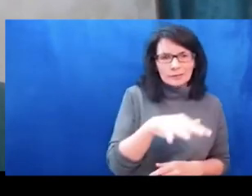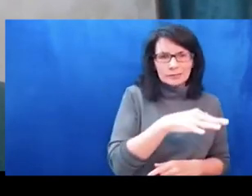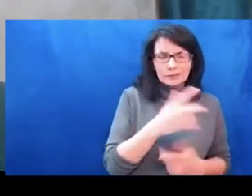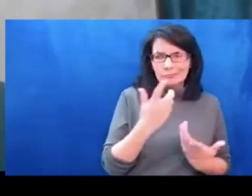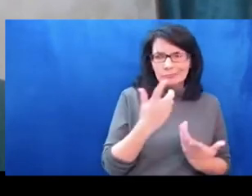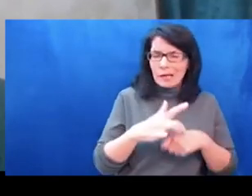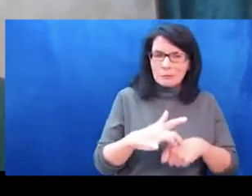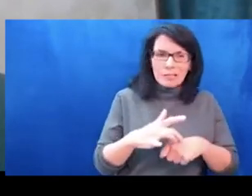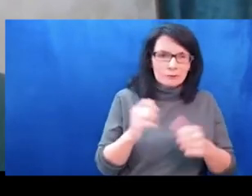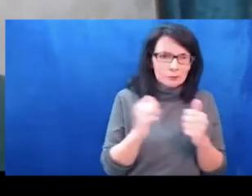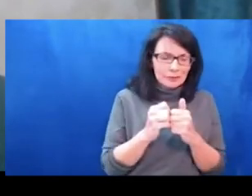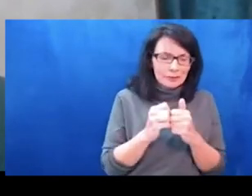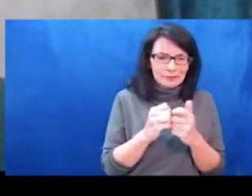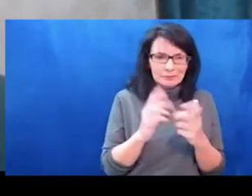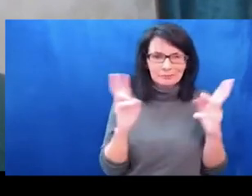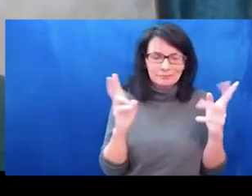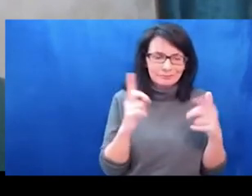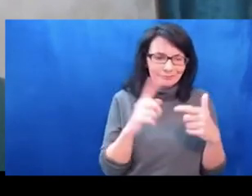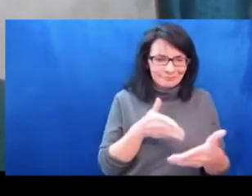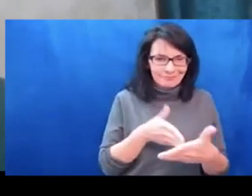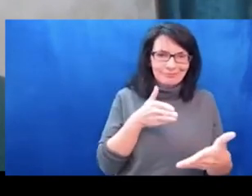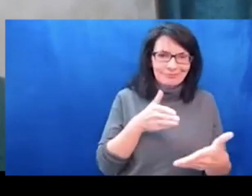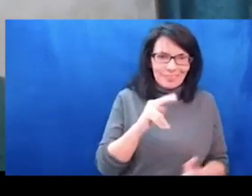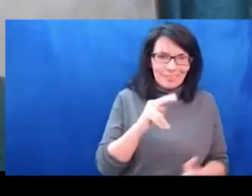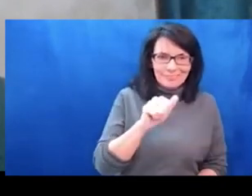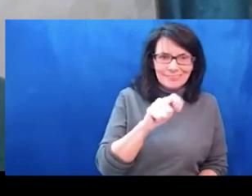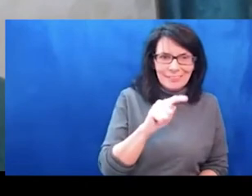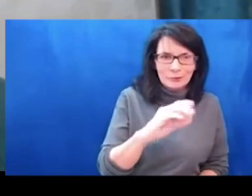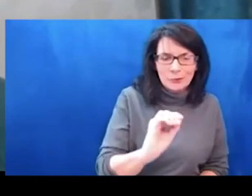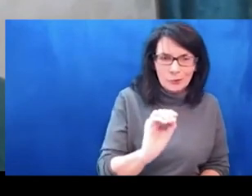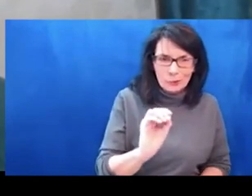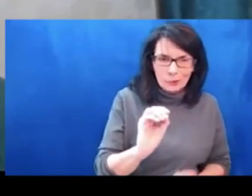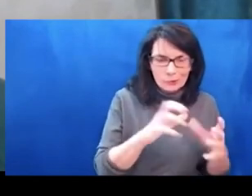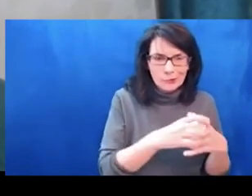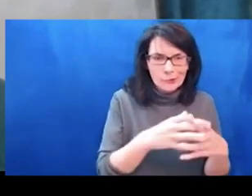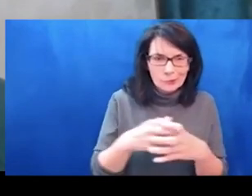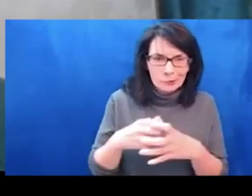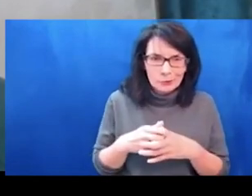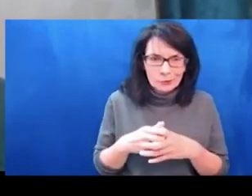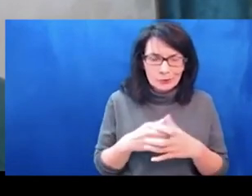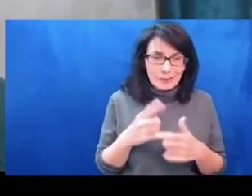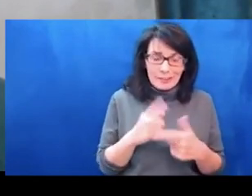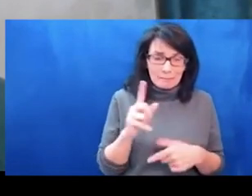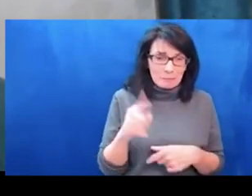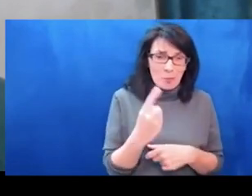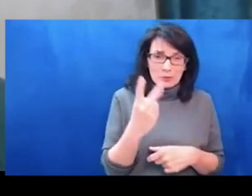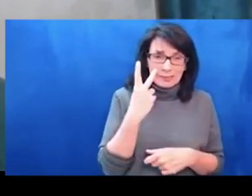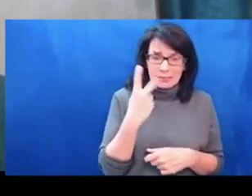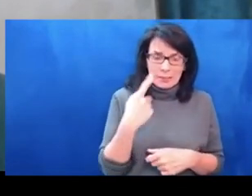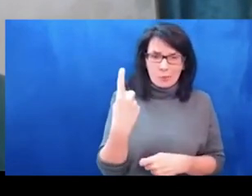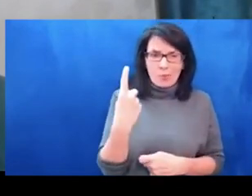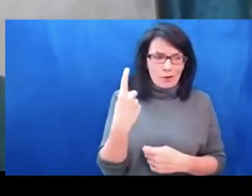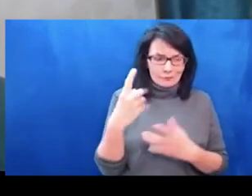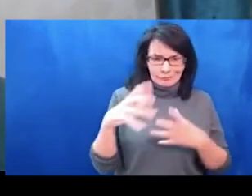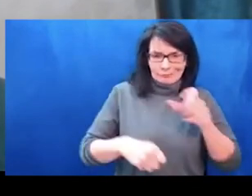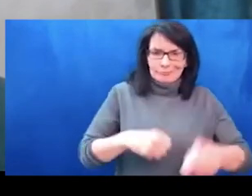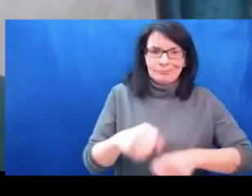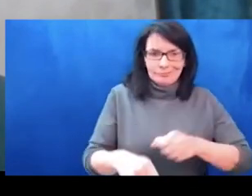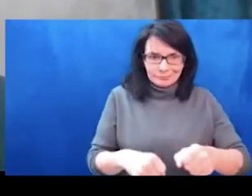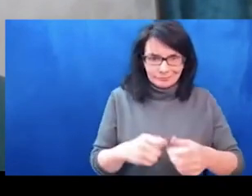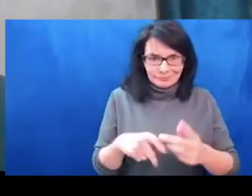time, selling the new propaganda to the rest of the world, even to the Russian populations, fortunately,